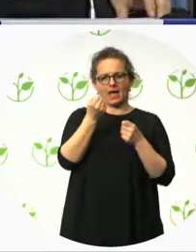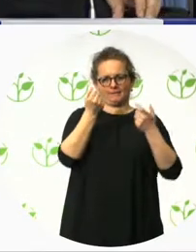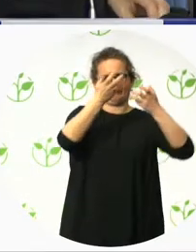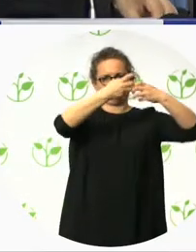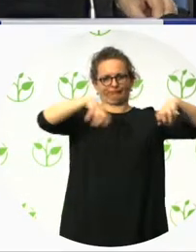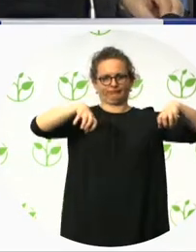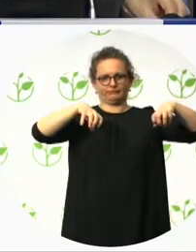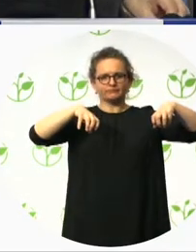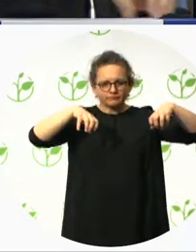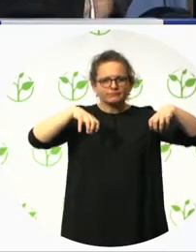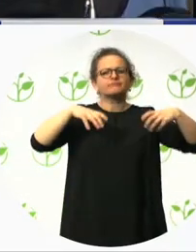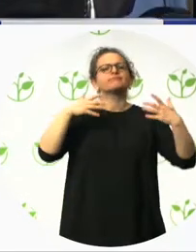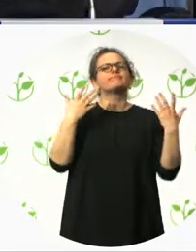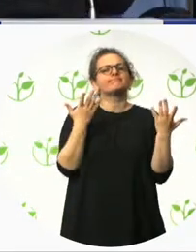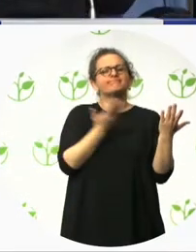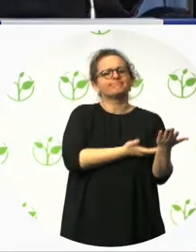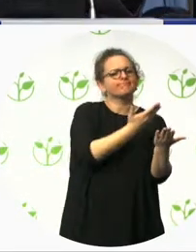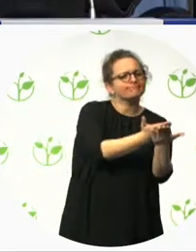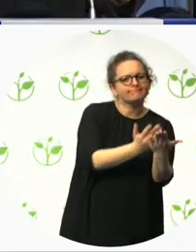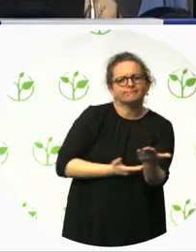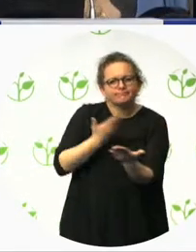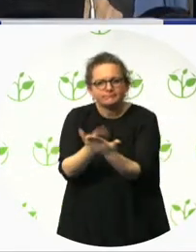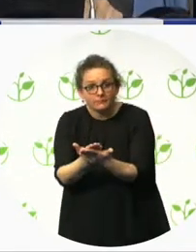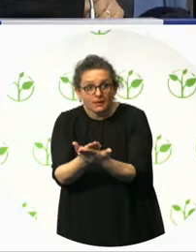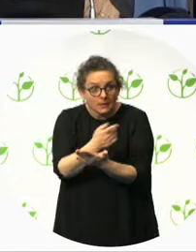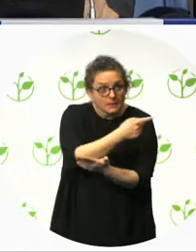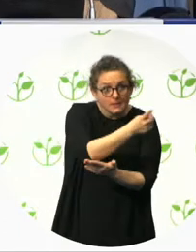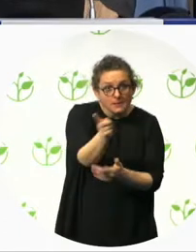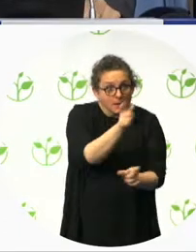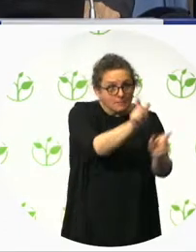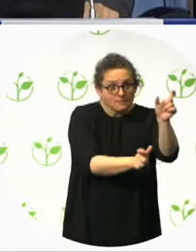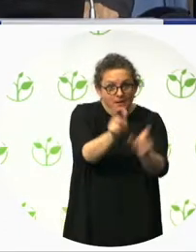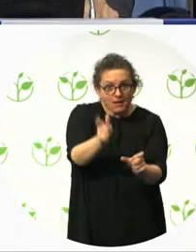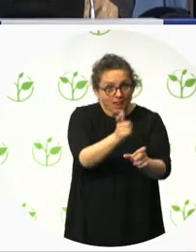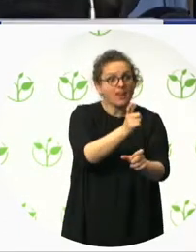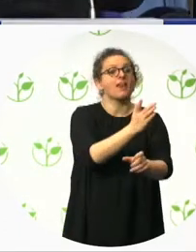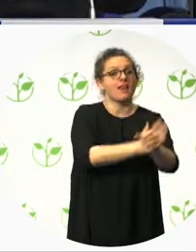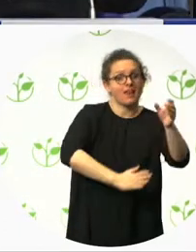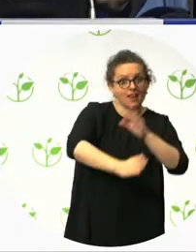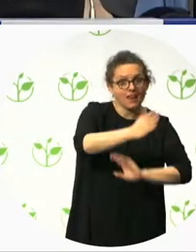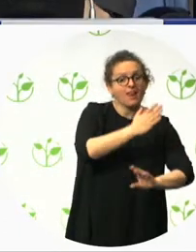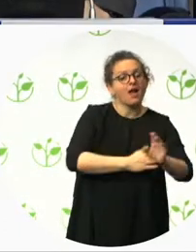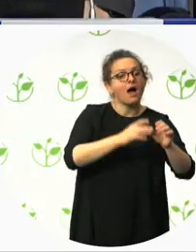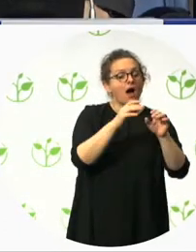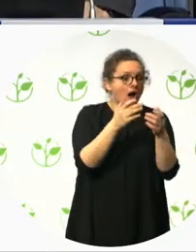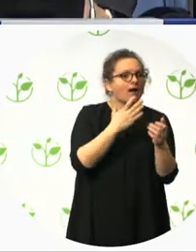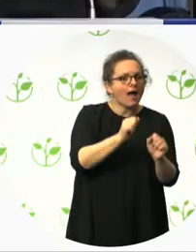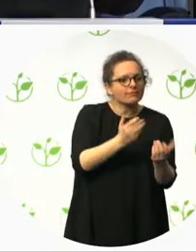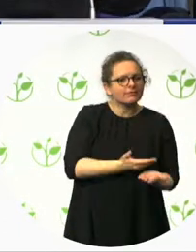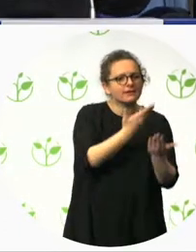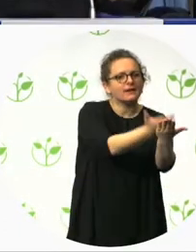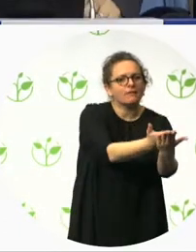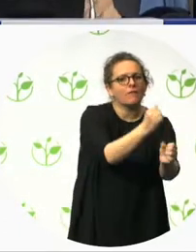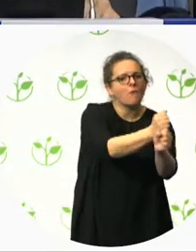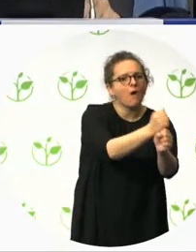are accessible for all customers. Before the establishment of our shop in Elche there were already four stores